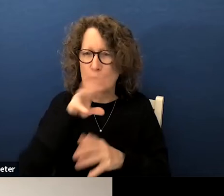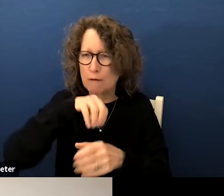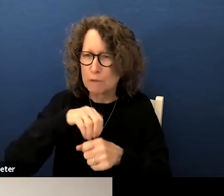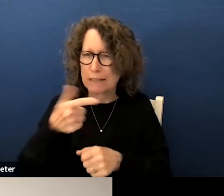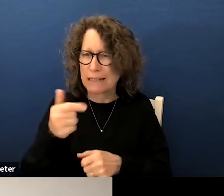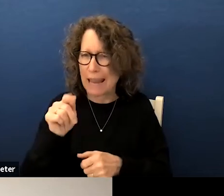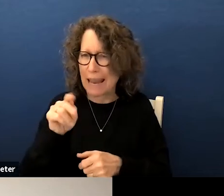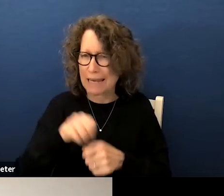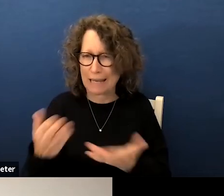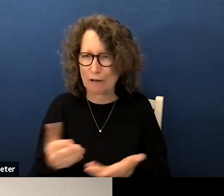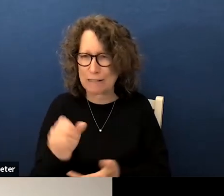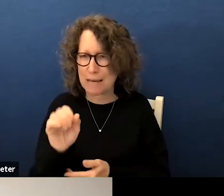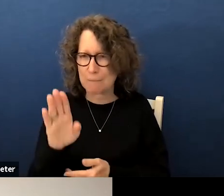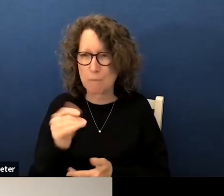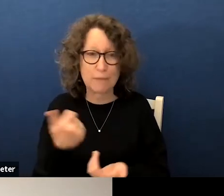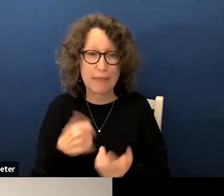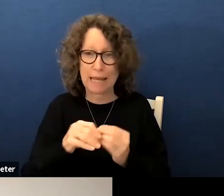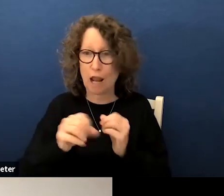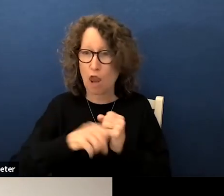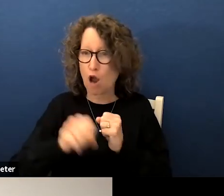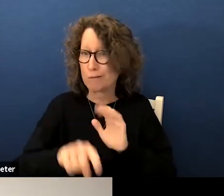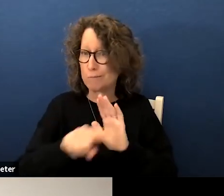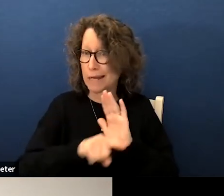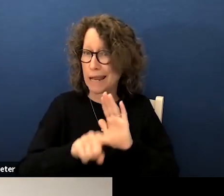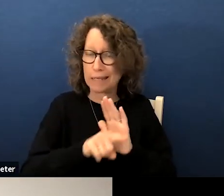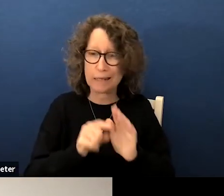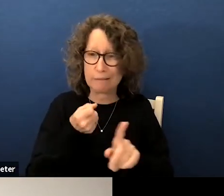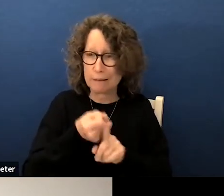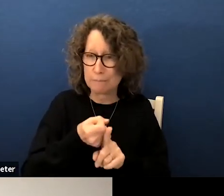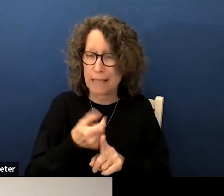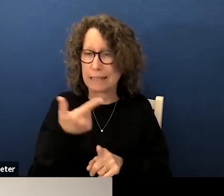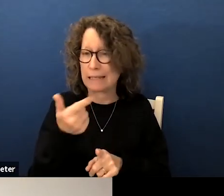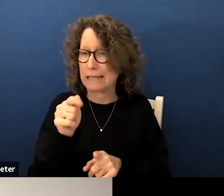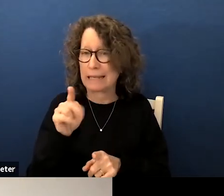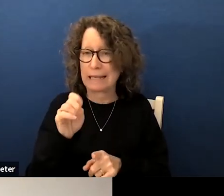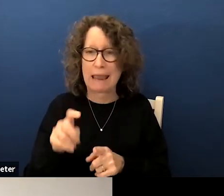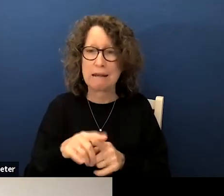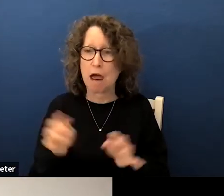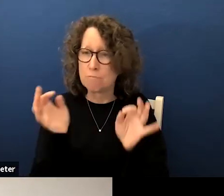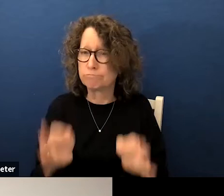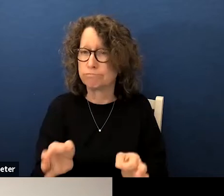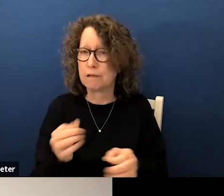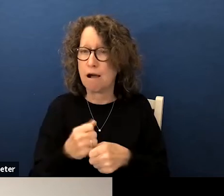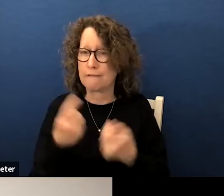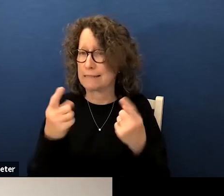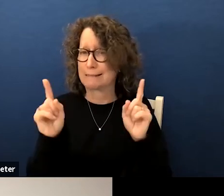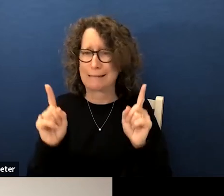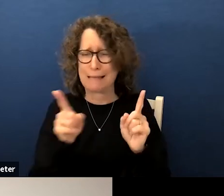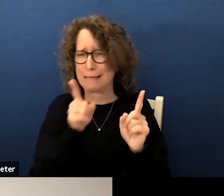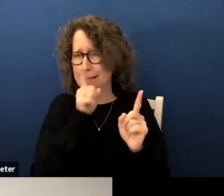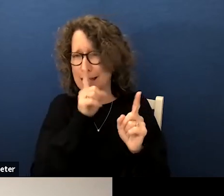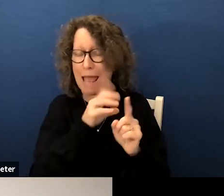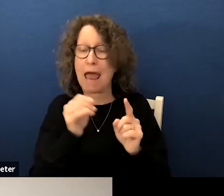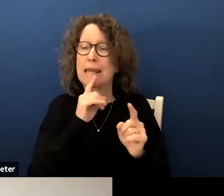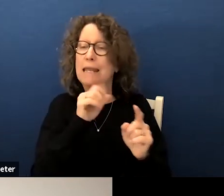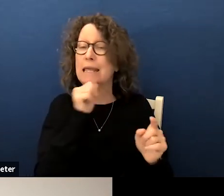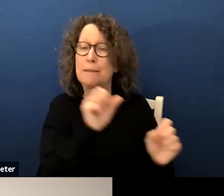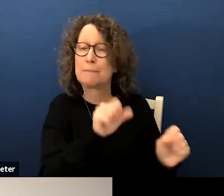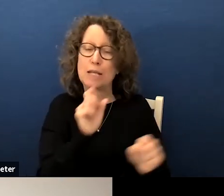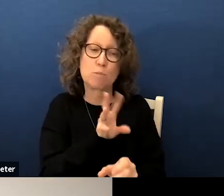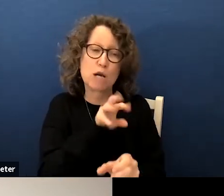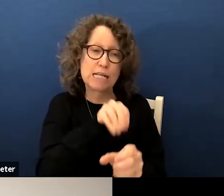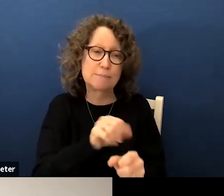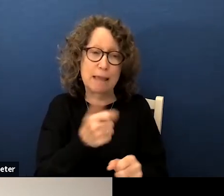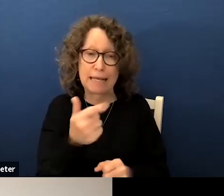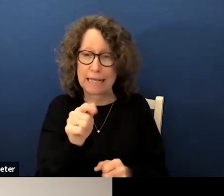barbara and without any long-term negative impact gate is not an absolute determinant of success and the inability to participate